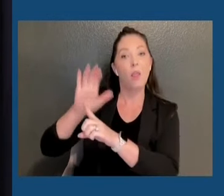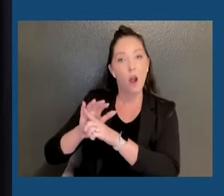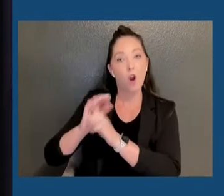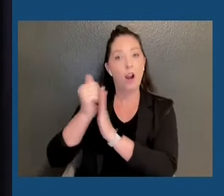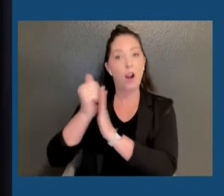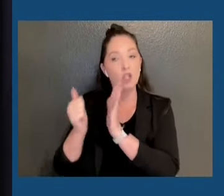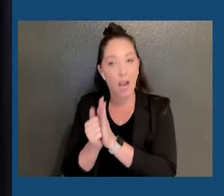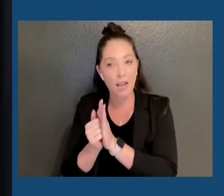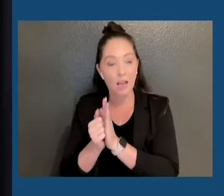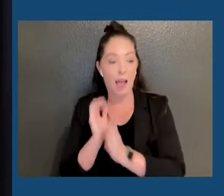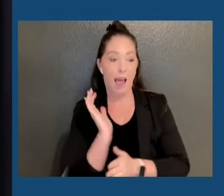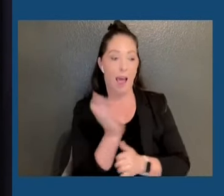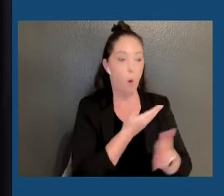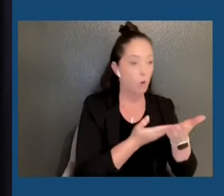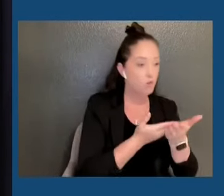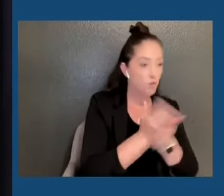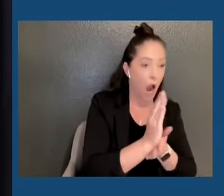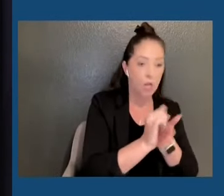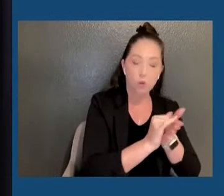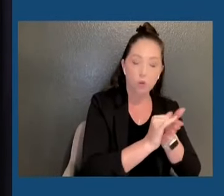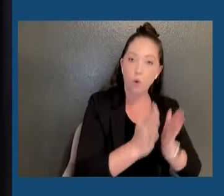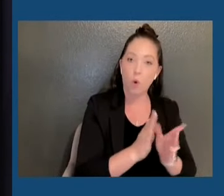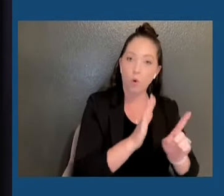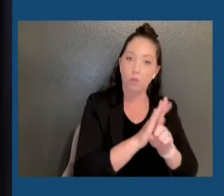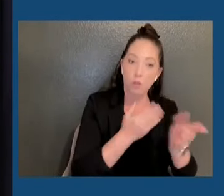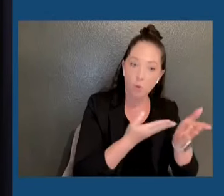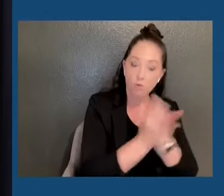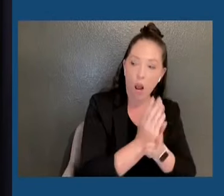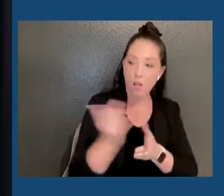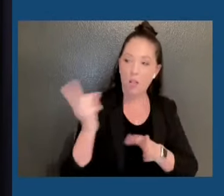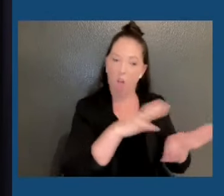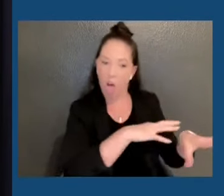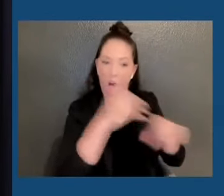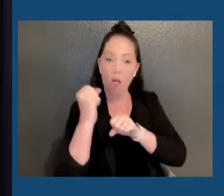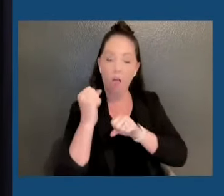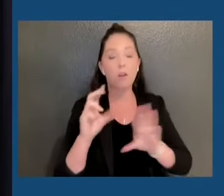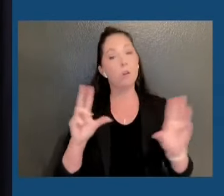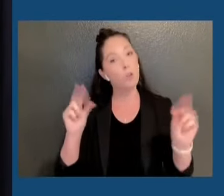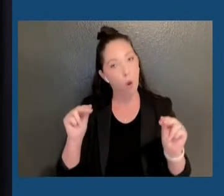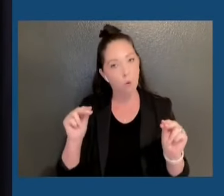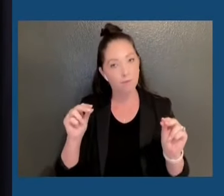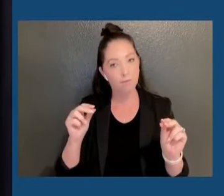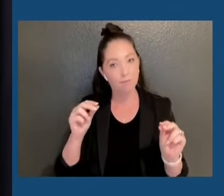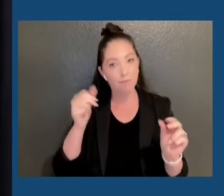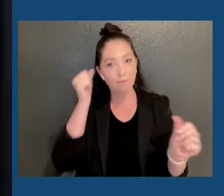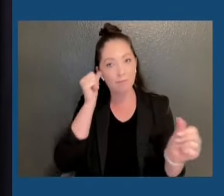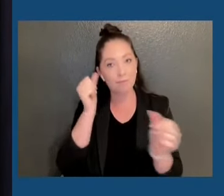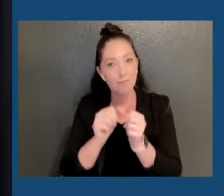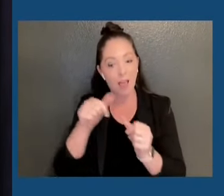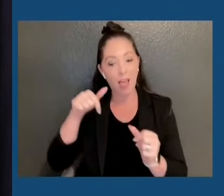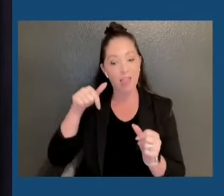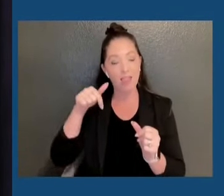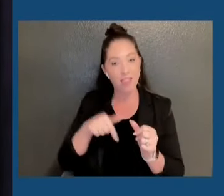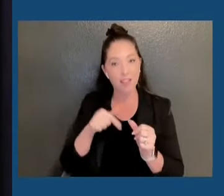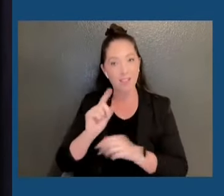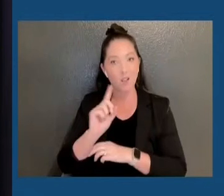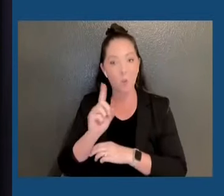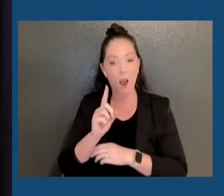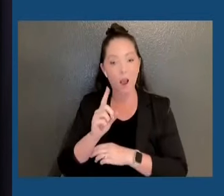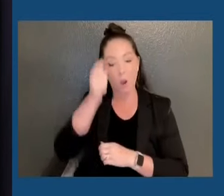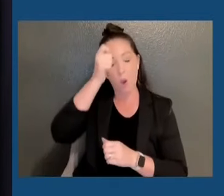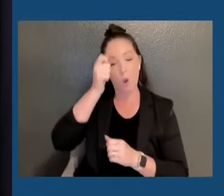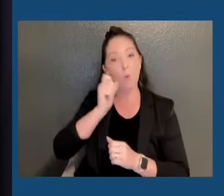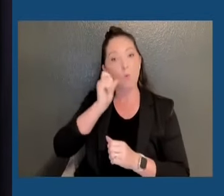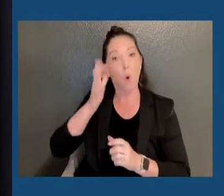enjoyed. I need to remind everyone, this is the birthplace of the women's rights movement, the